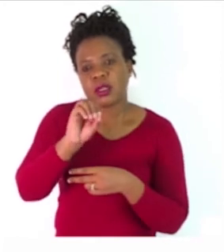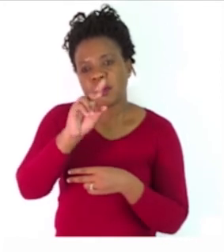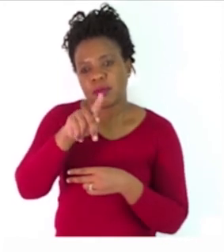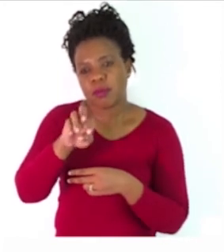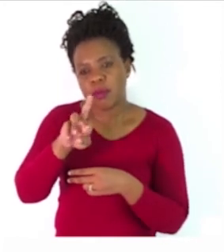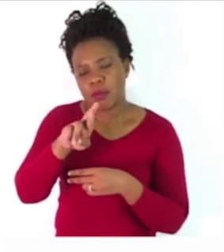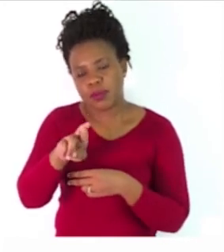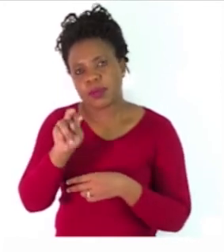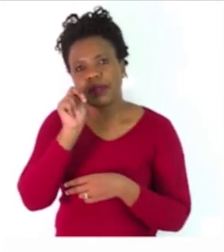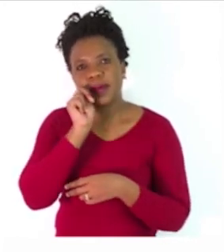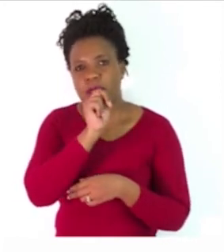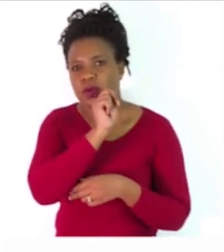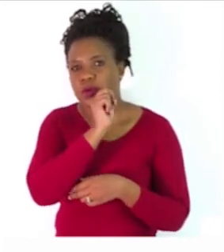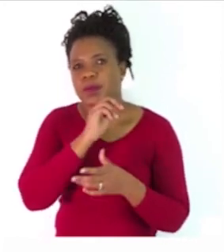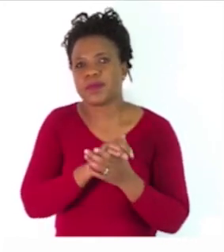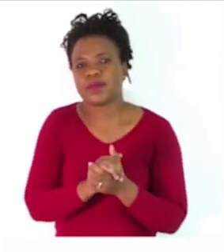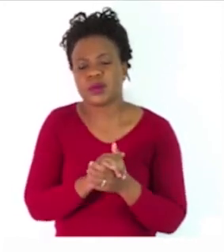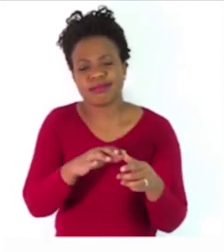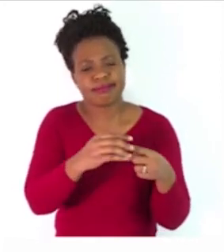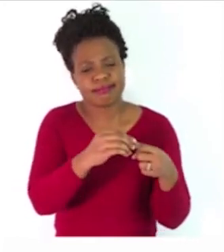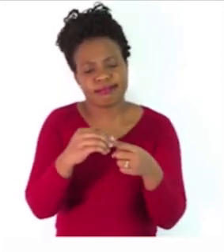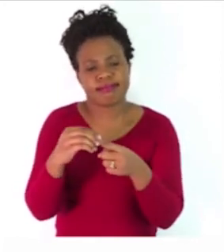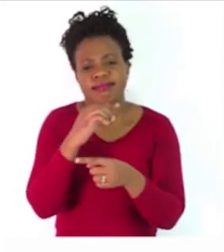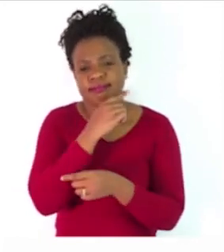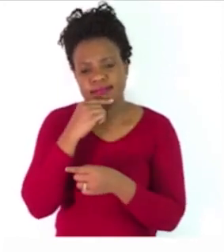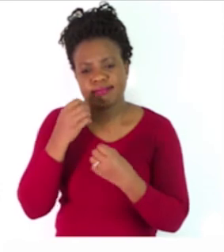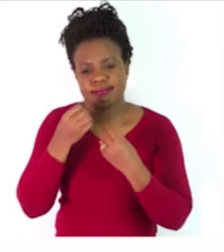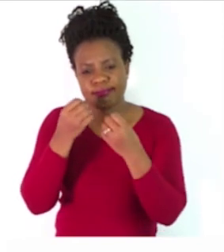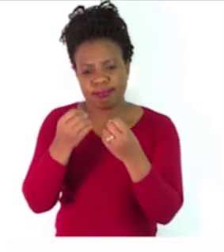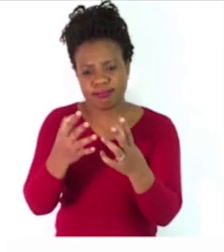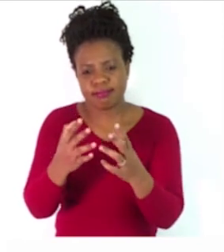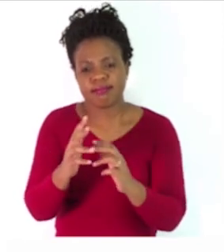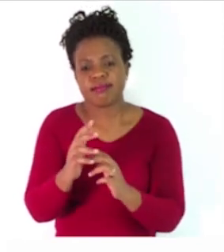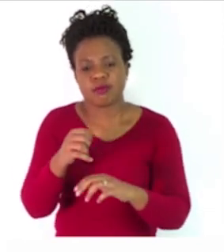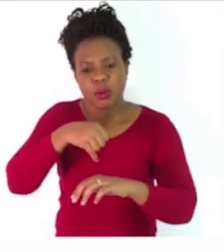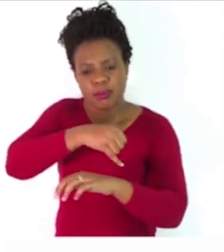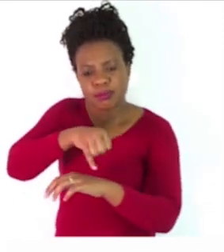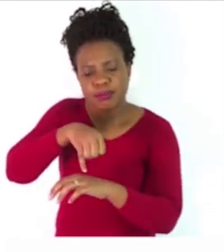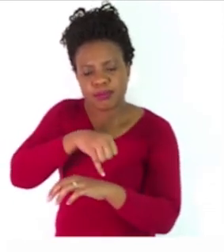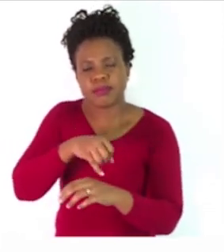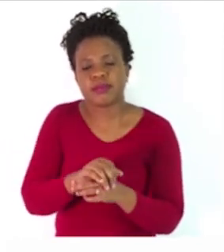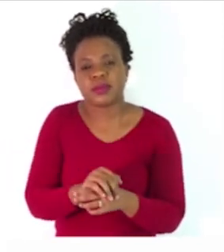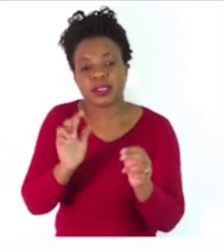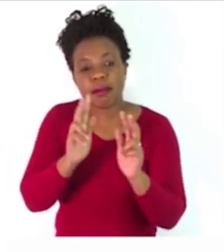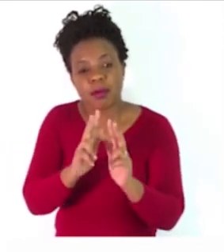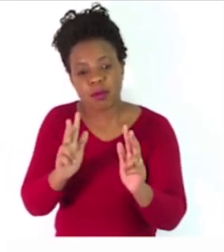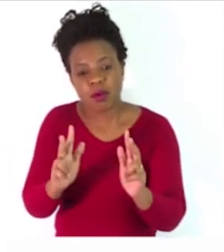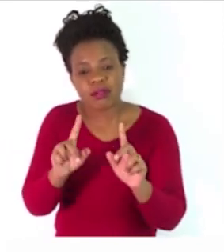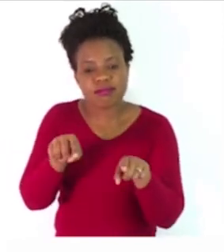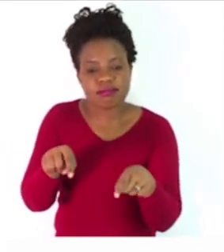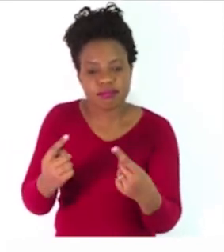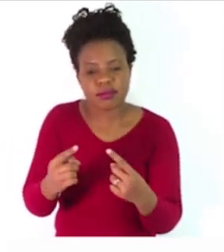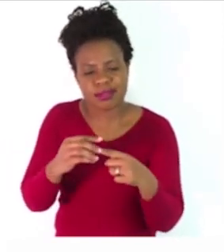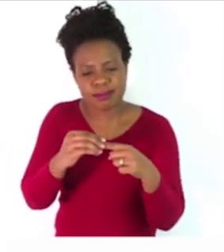Proper nouns are special names given to particular places, people, and things.